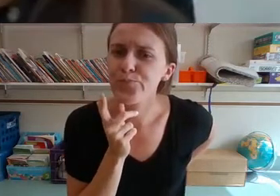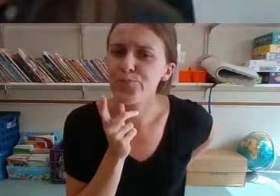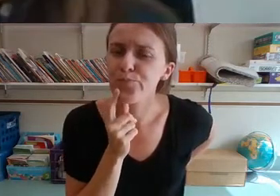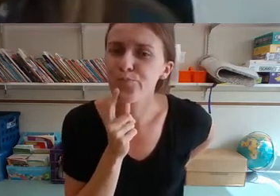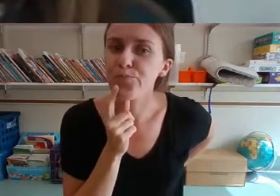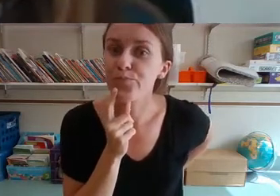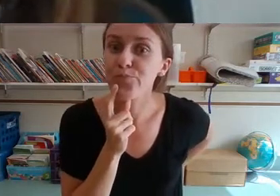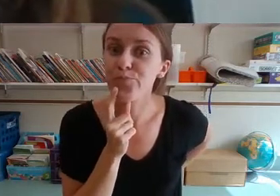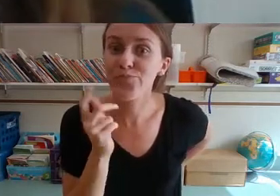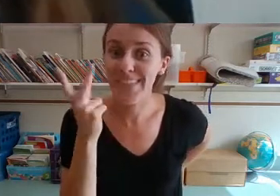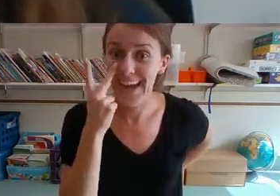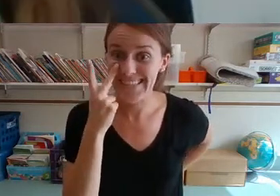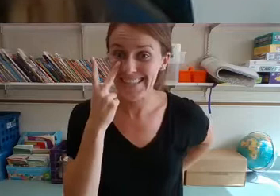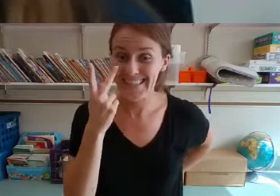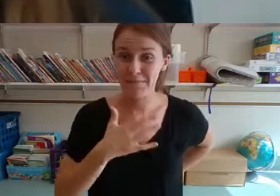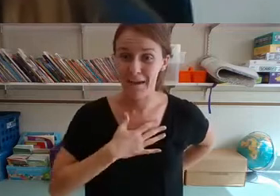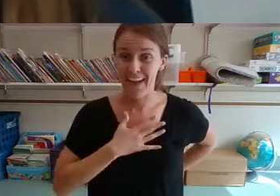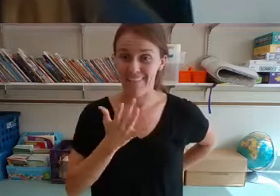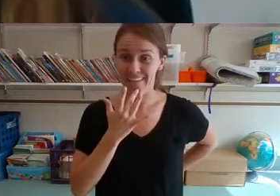Your favorite favorite color?